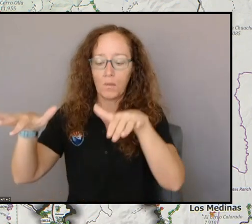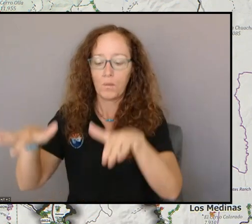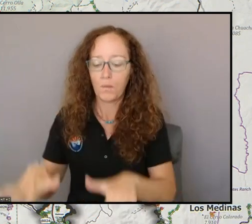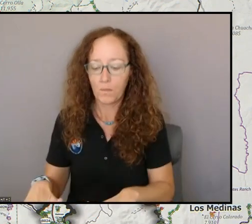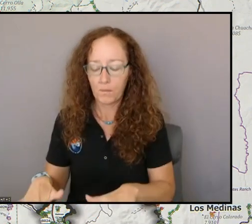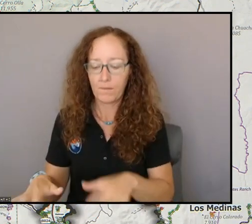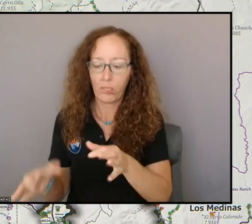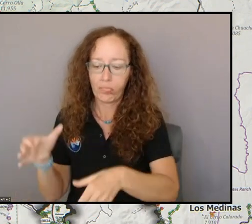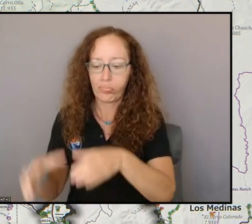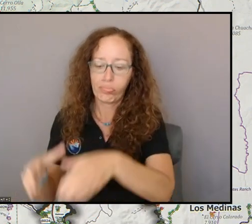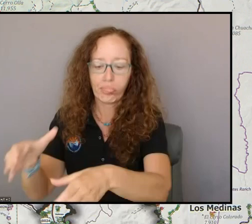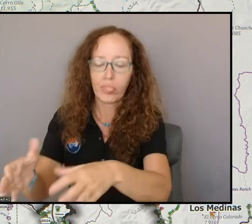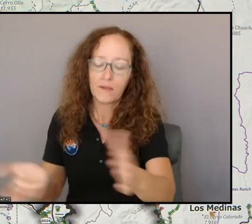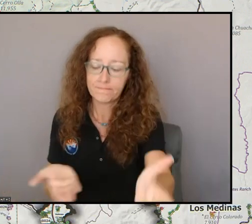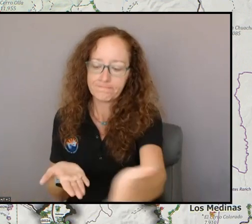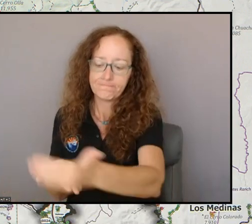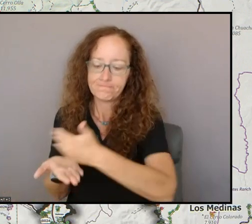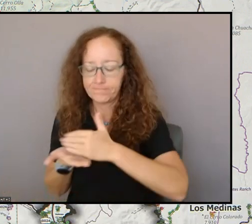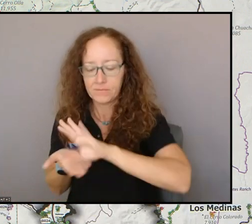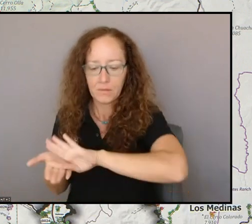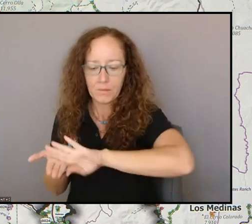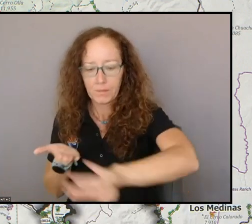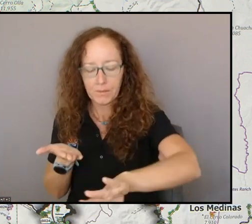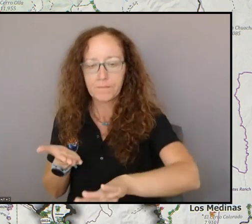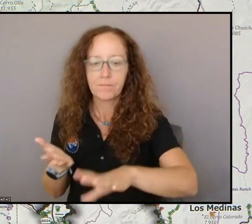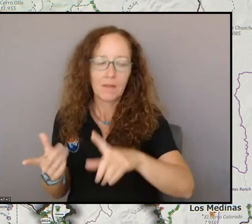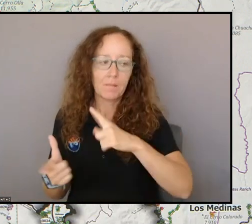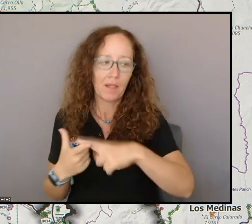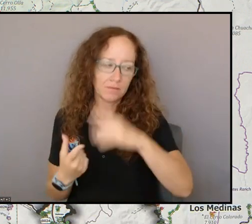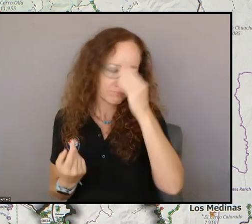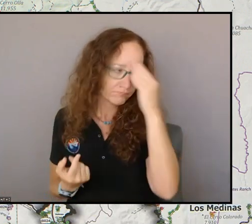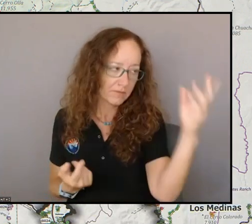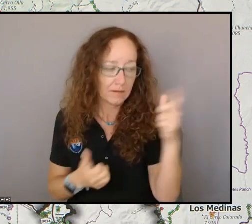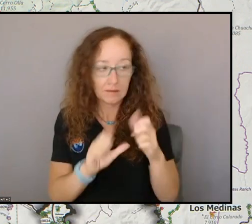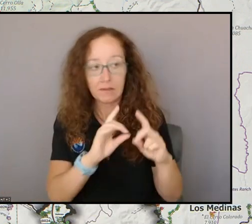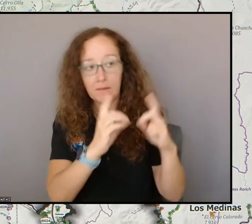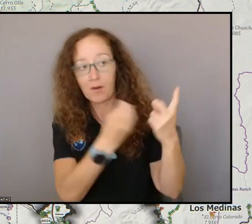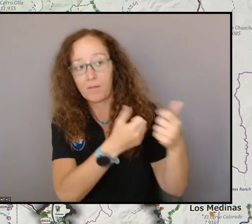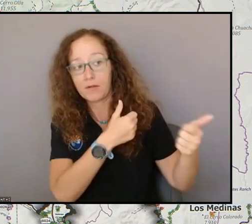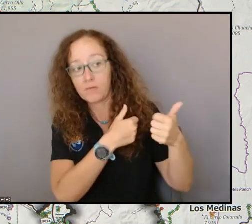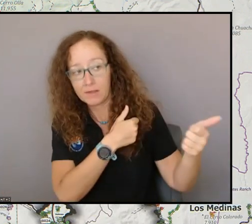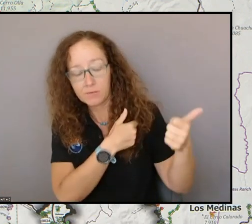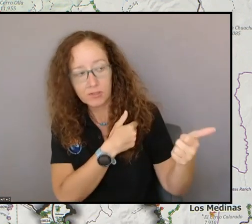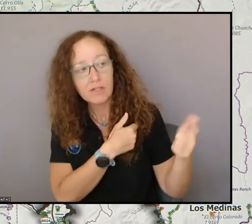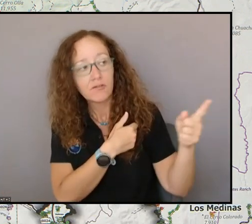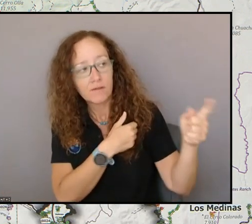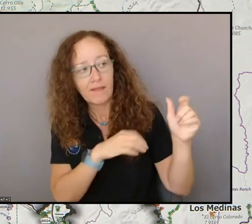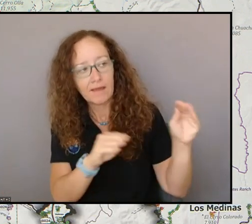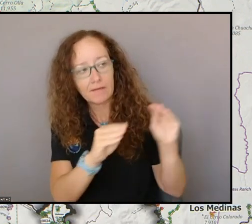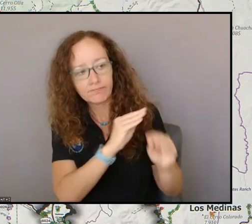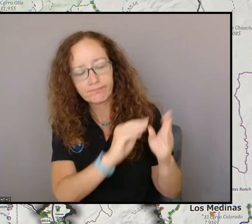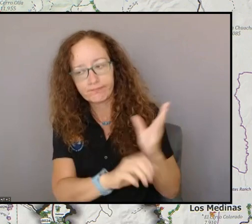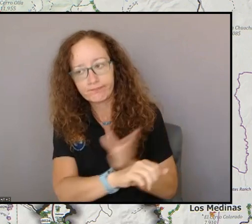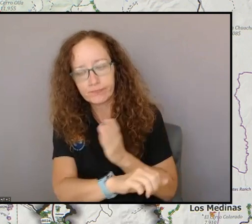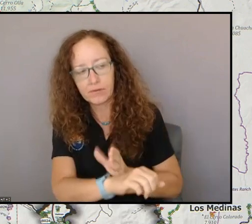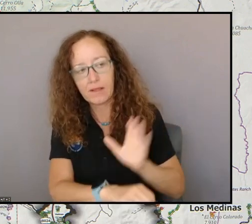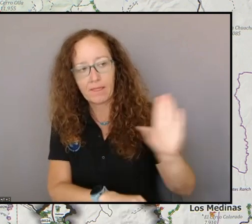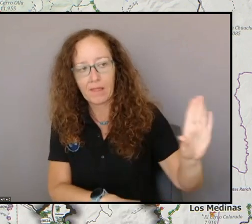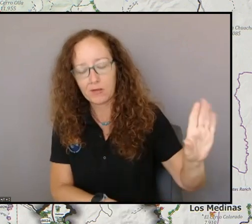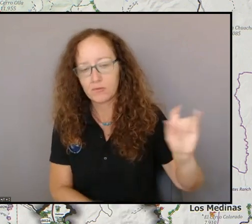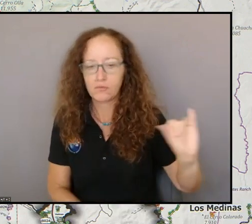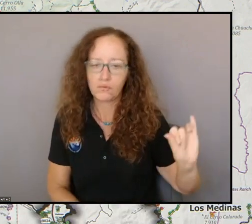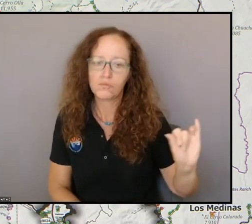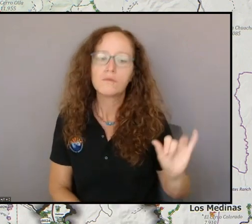Transportation know so that they can then you know maintain their repairs as needed. But otherwise you know crews are working